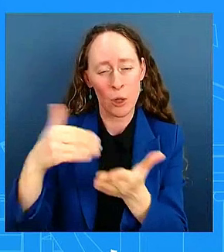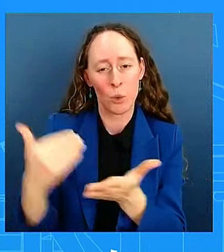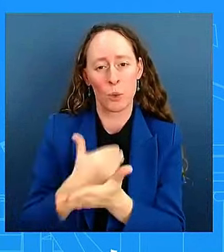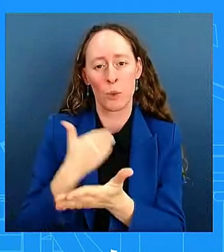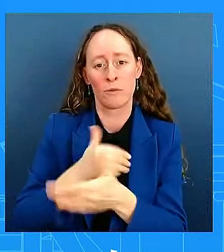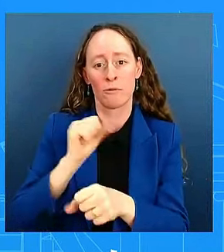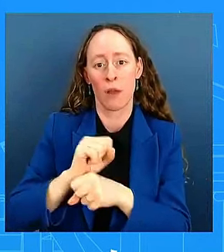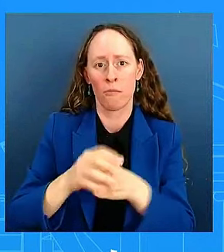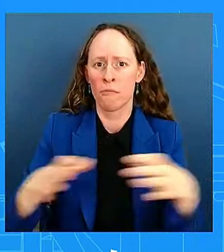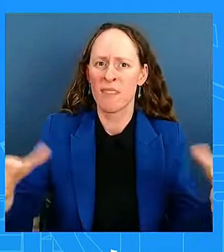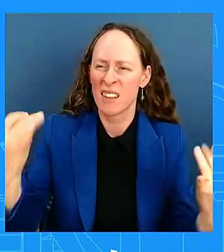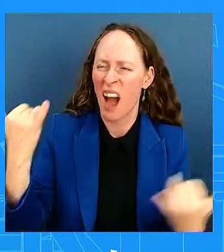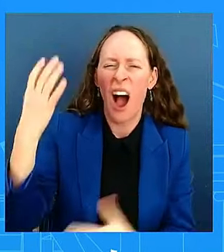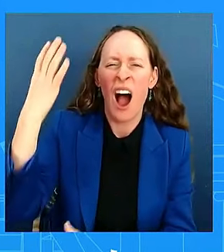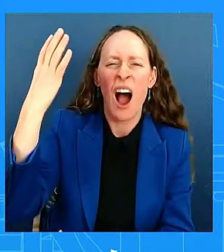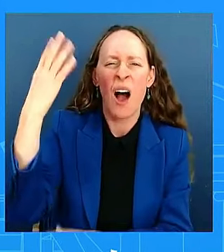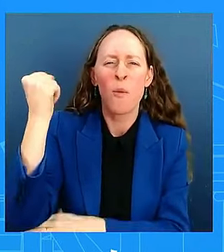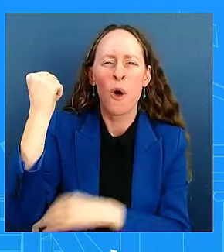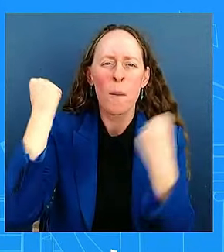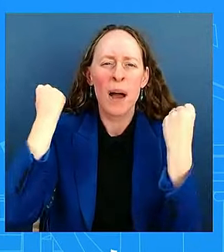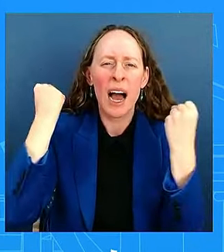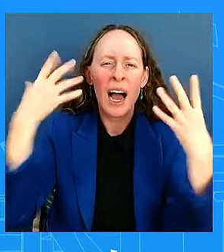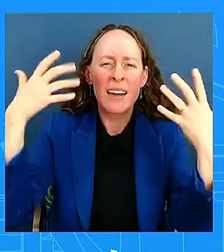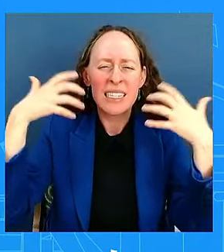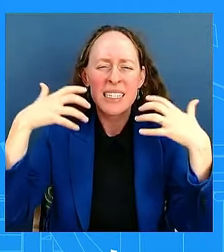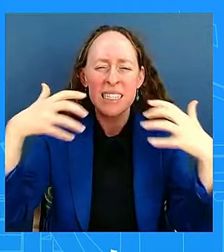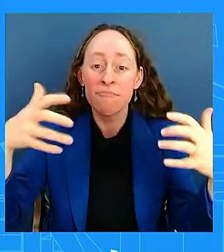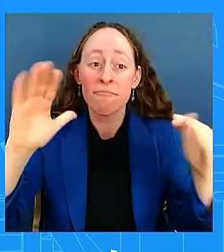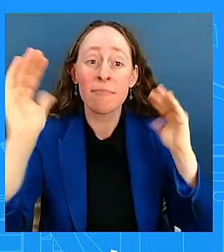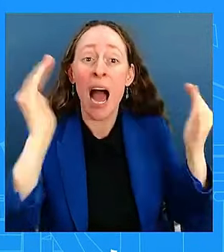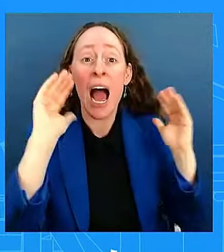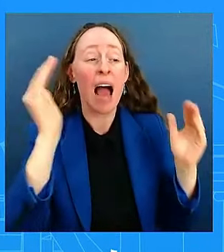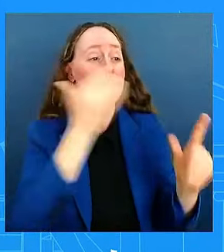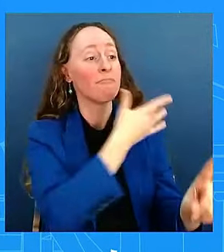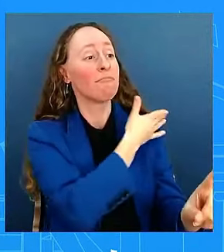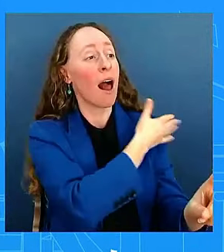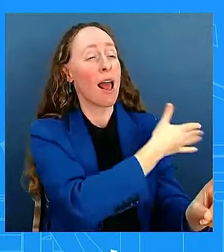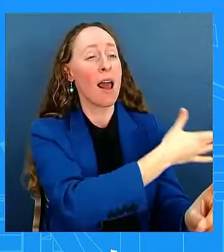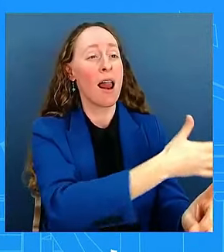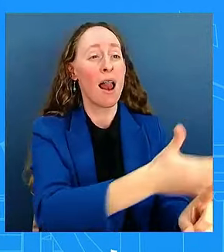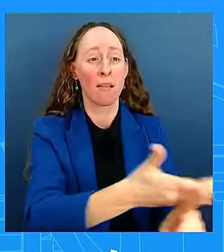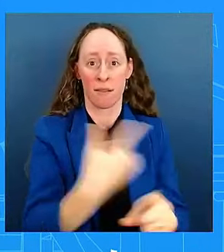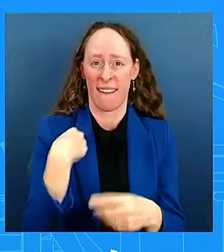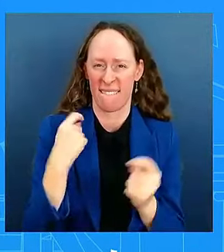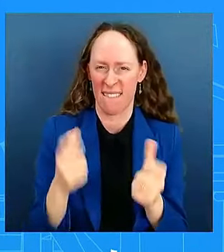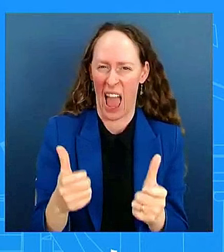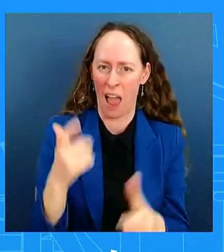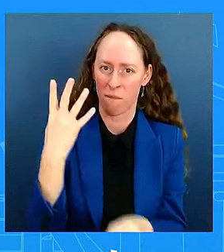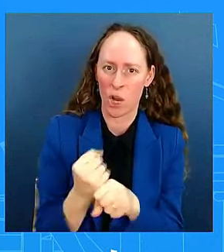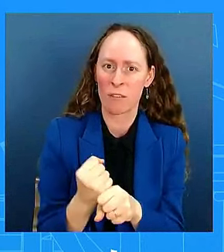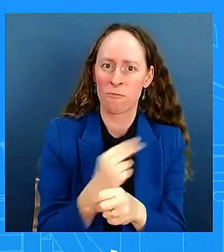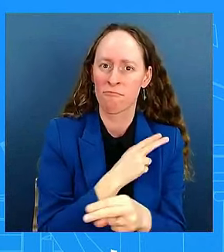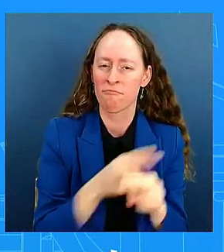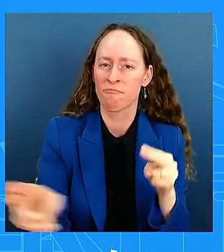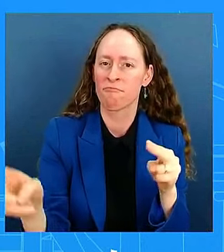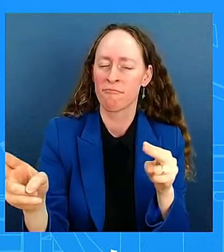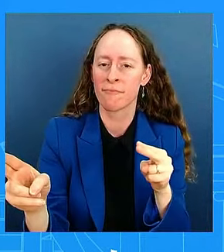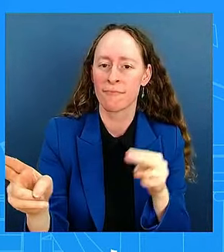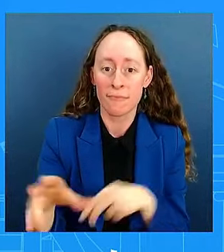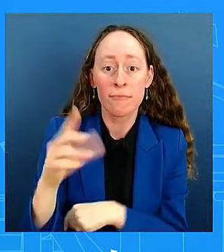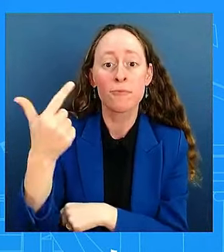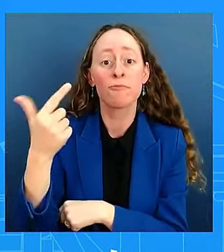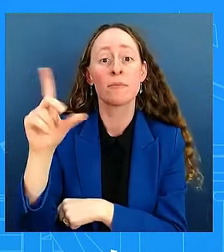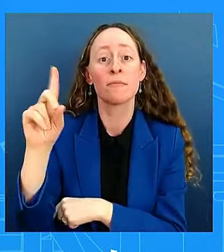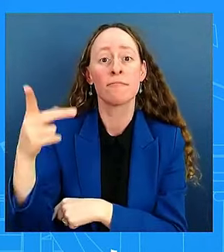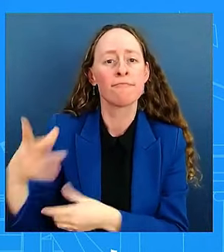GDP shows our economy grew at — at 10 percent under my administration. Unemployment reached the lowest level in